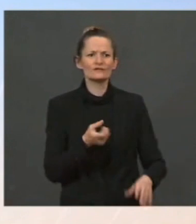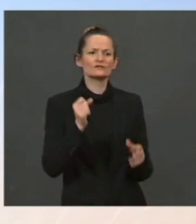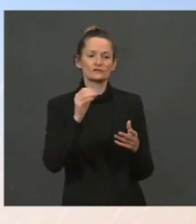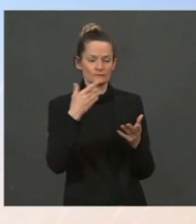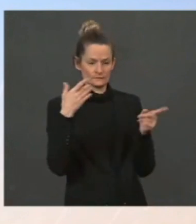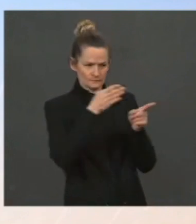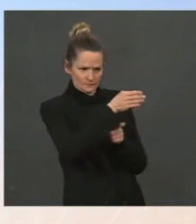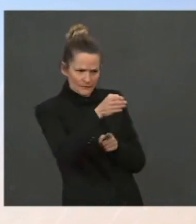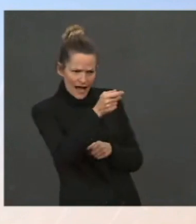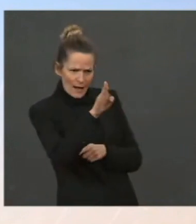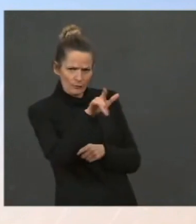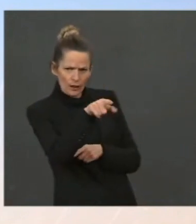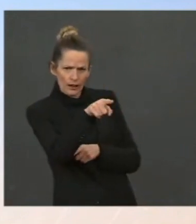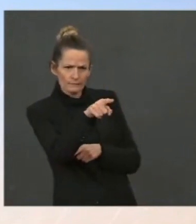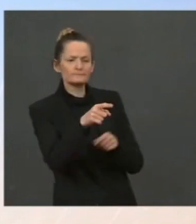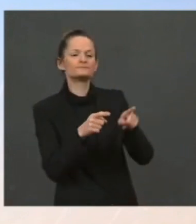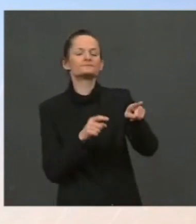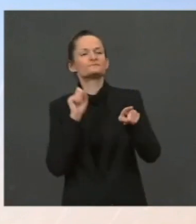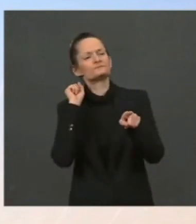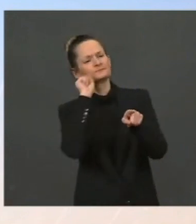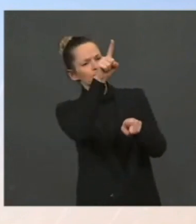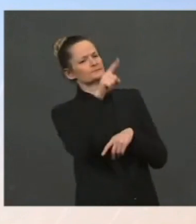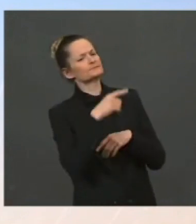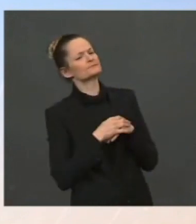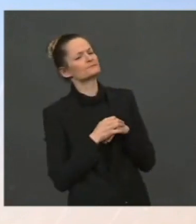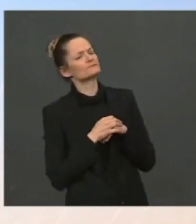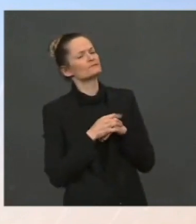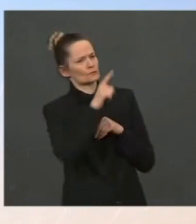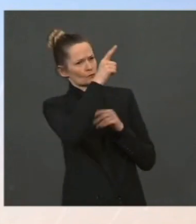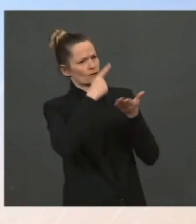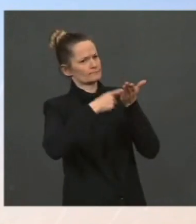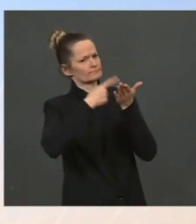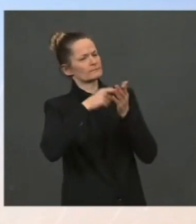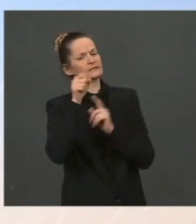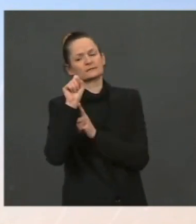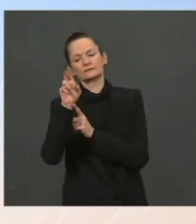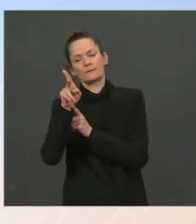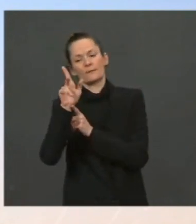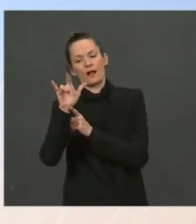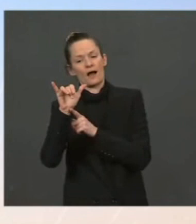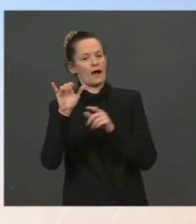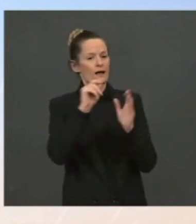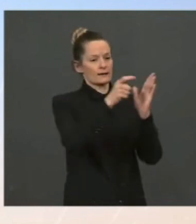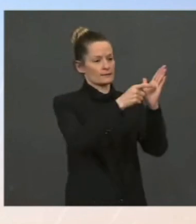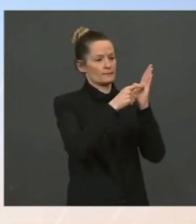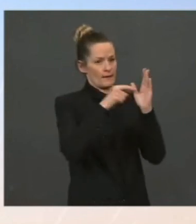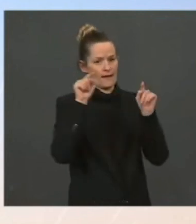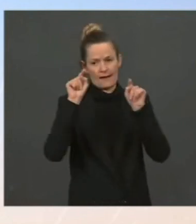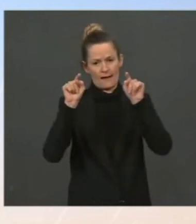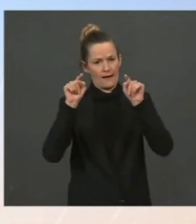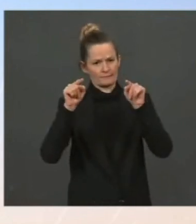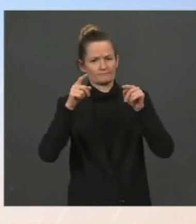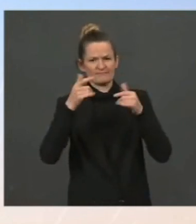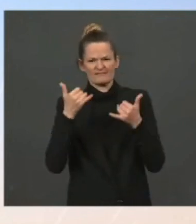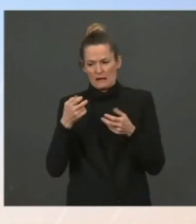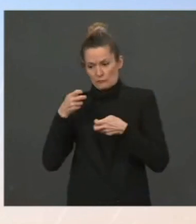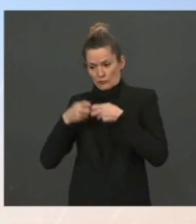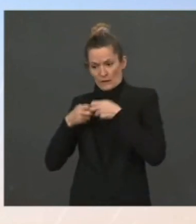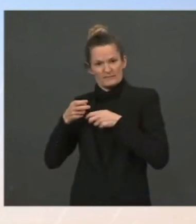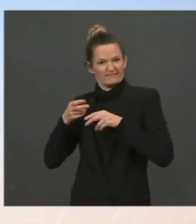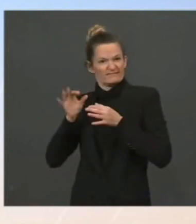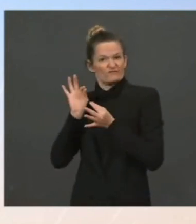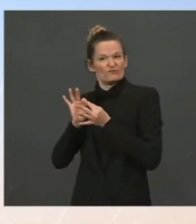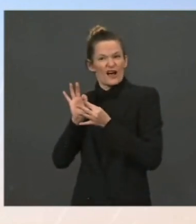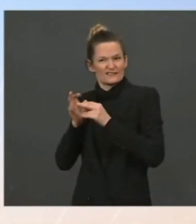As you talk about supply and demand and as that was part of the issue for this spike in gasoline prices and energy prices,